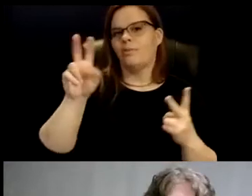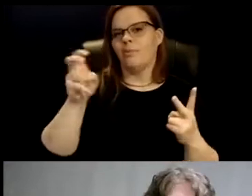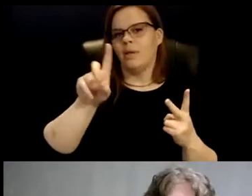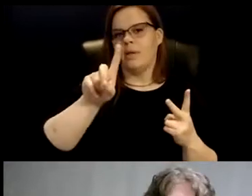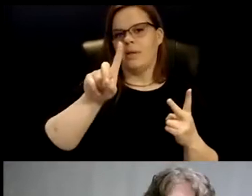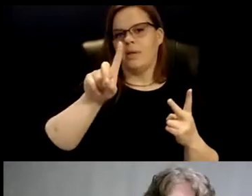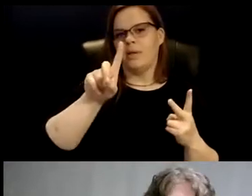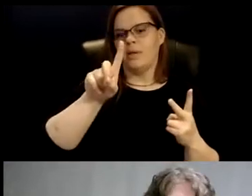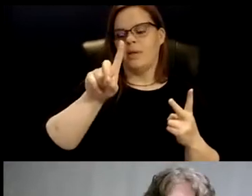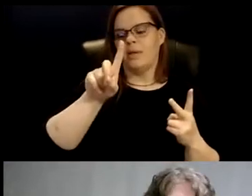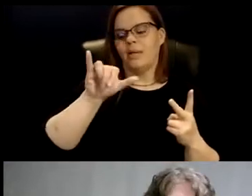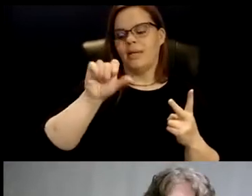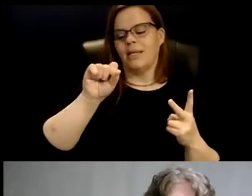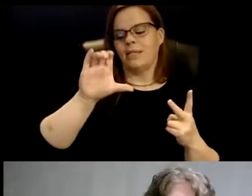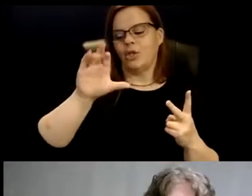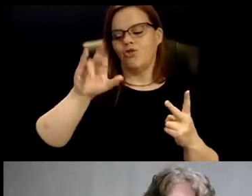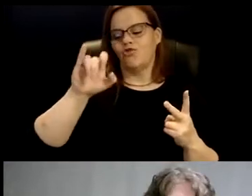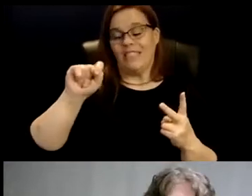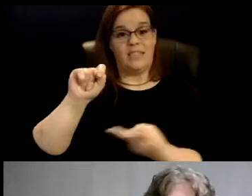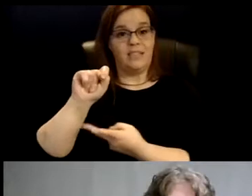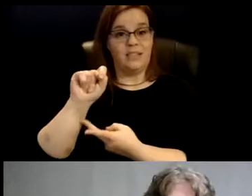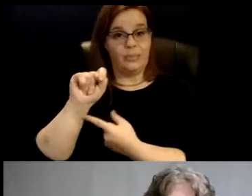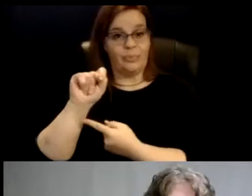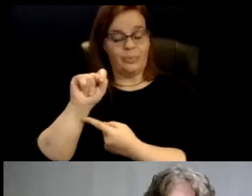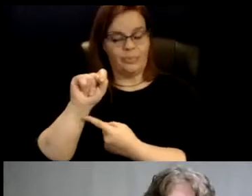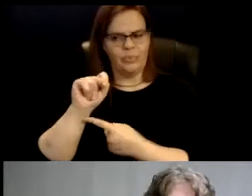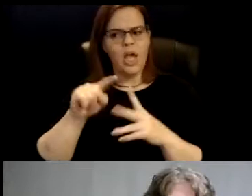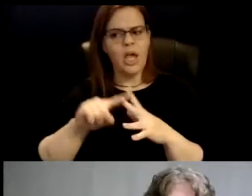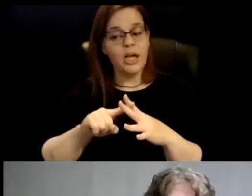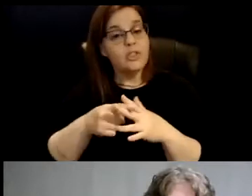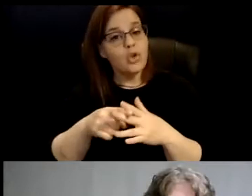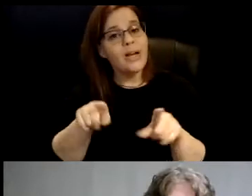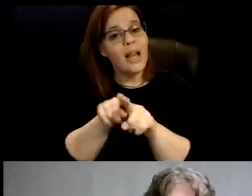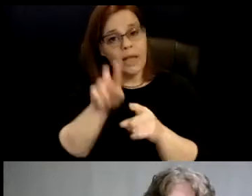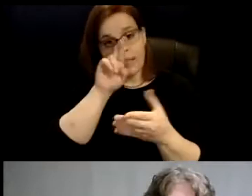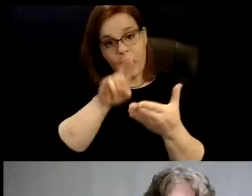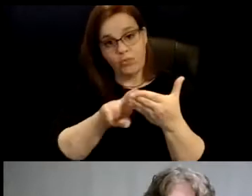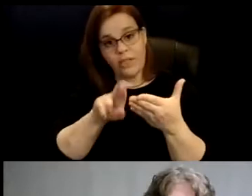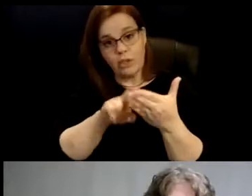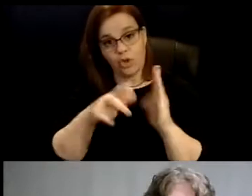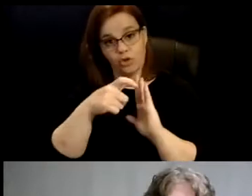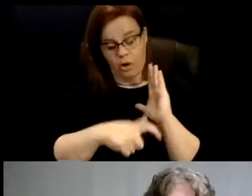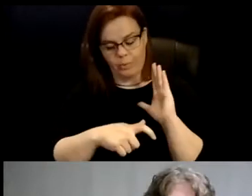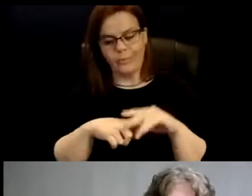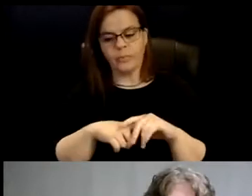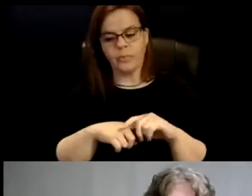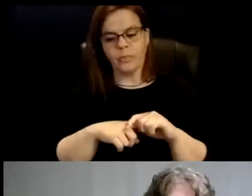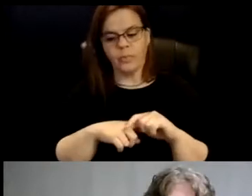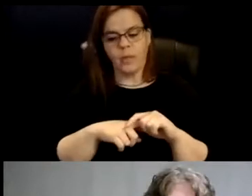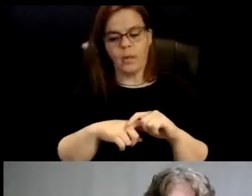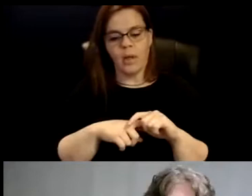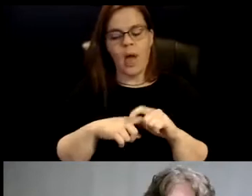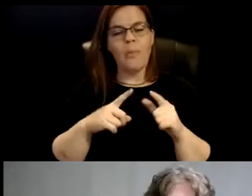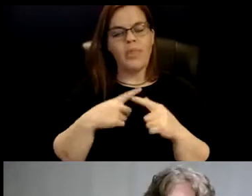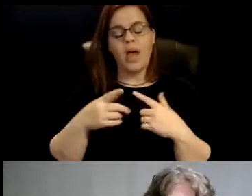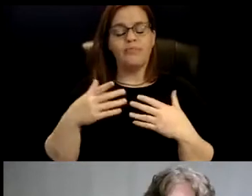T. And it started off as a research article, um, but expanded at the intersection of